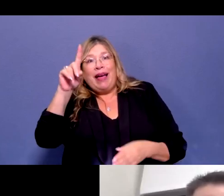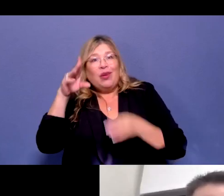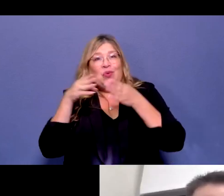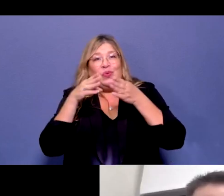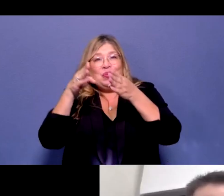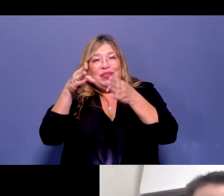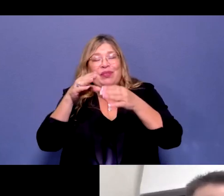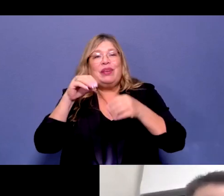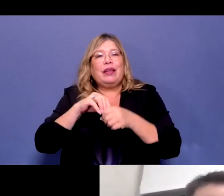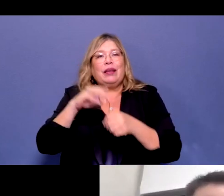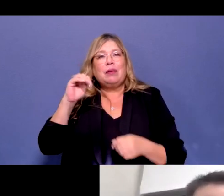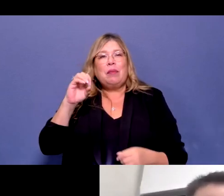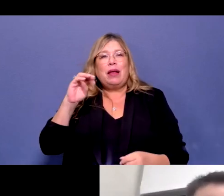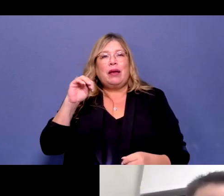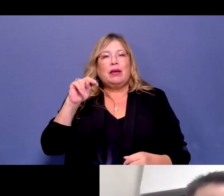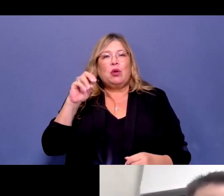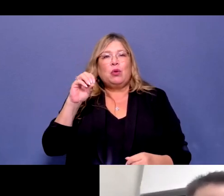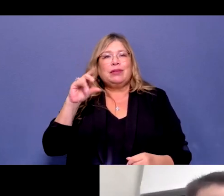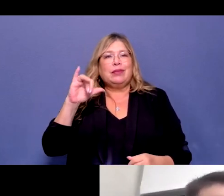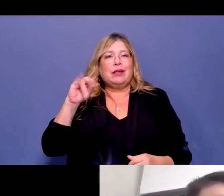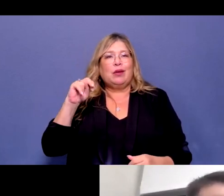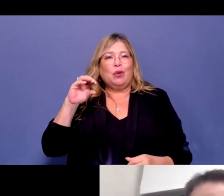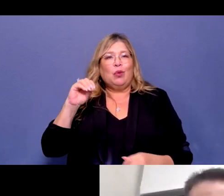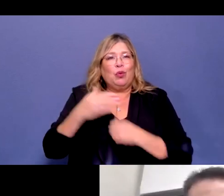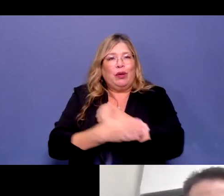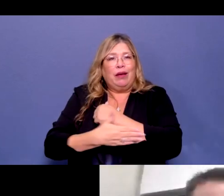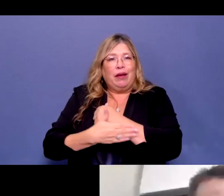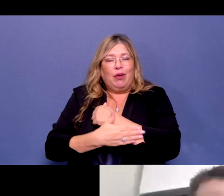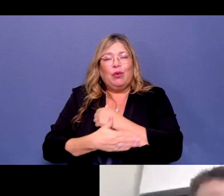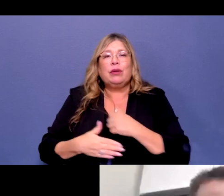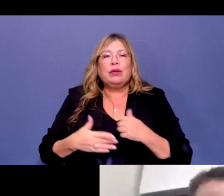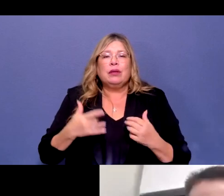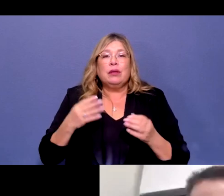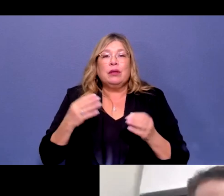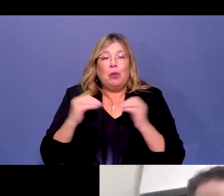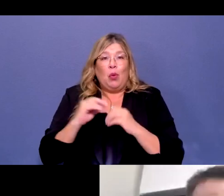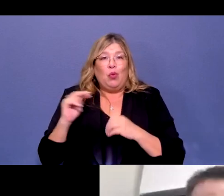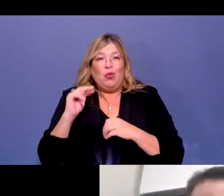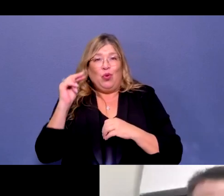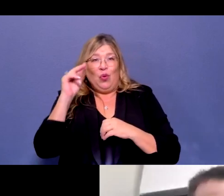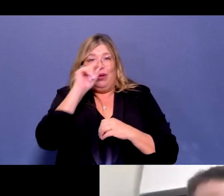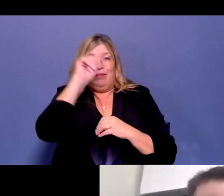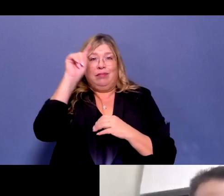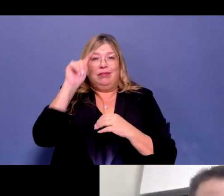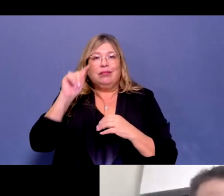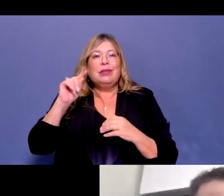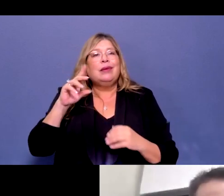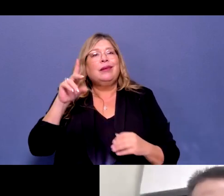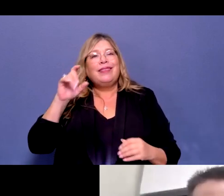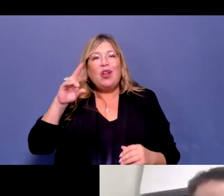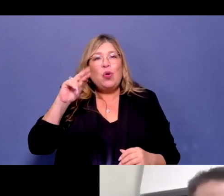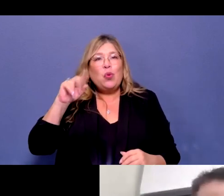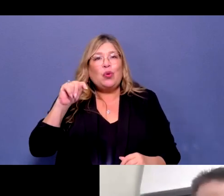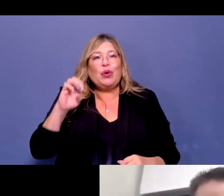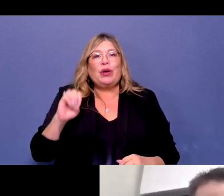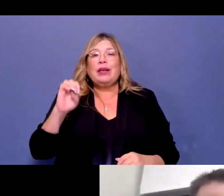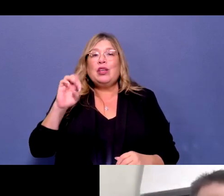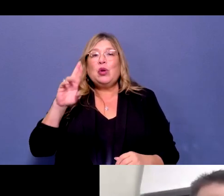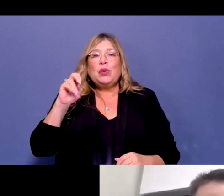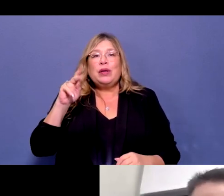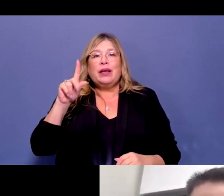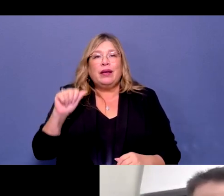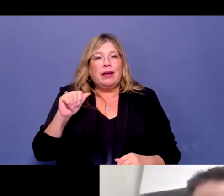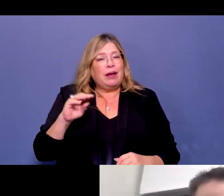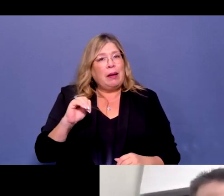you know, when you start getting further north. And so, you know, Dale North, Eureka, Mendocino Counties,